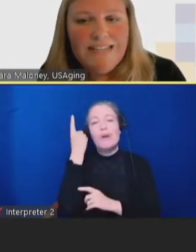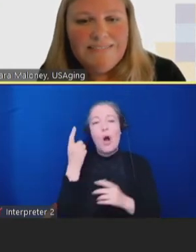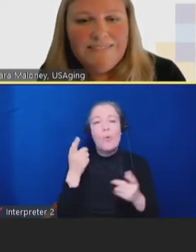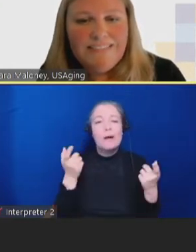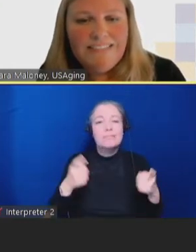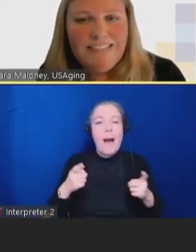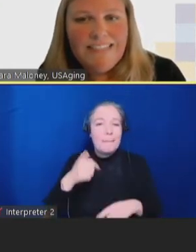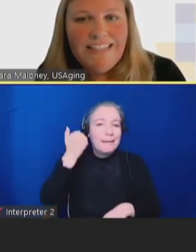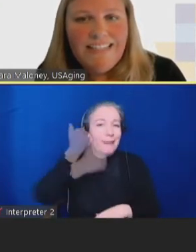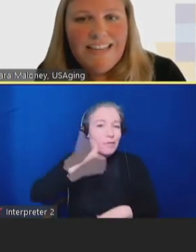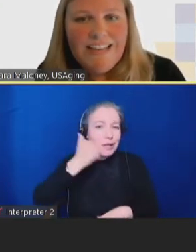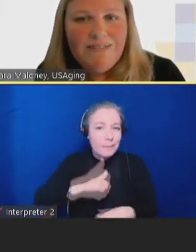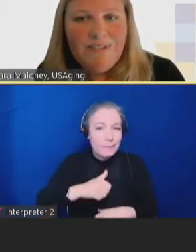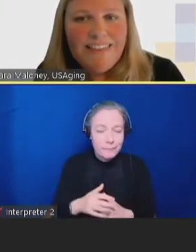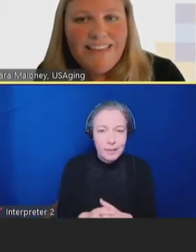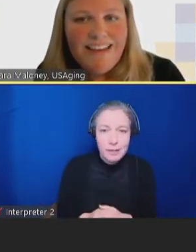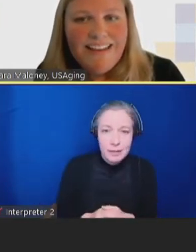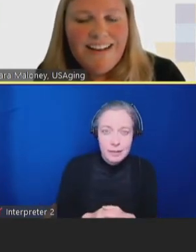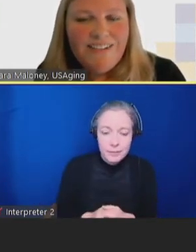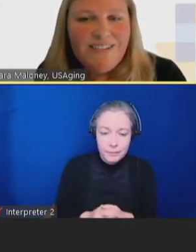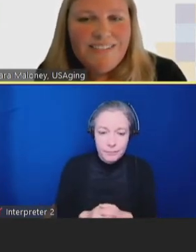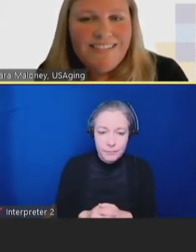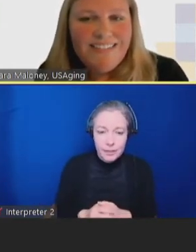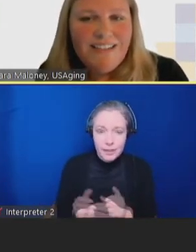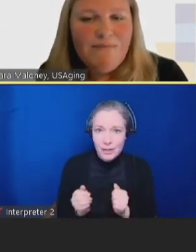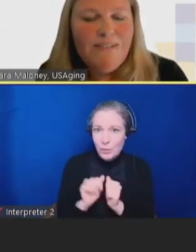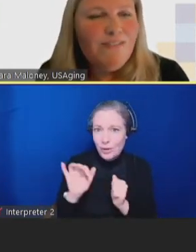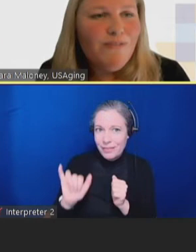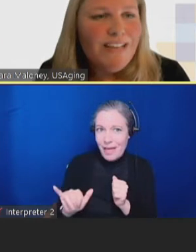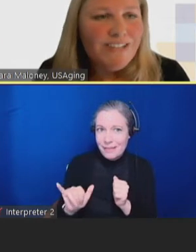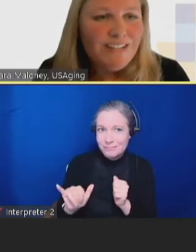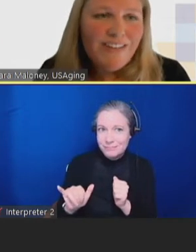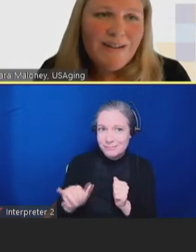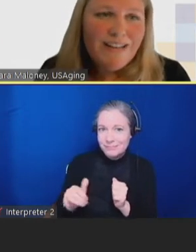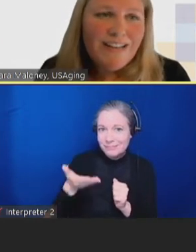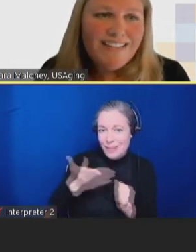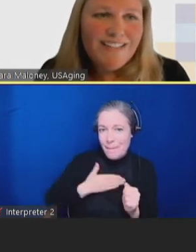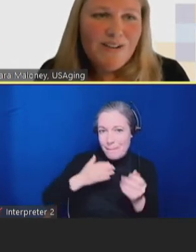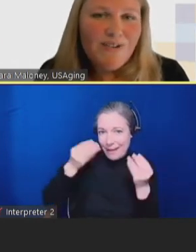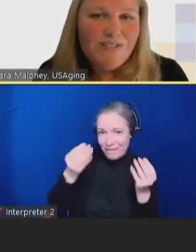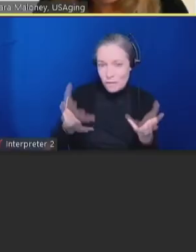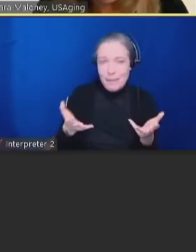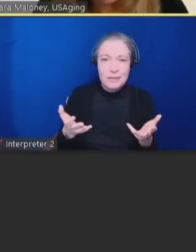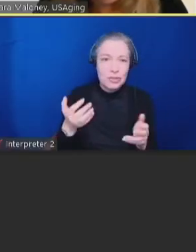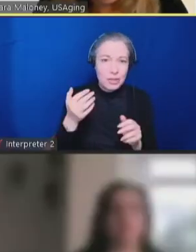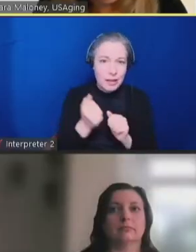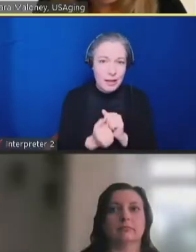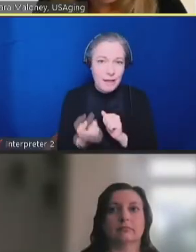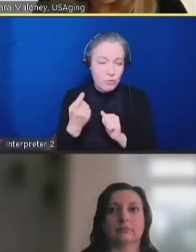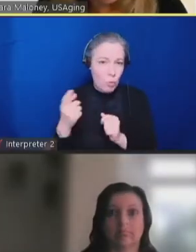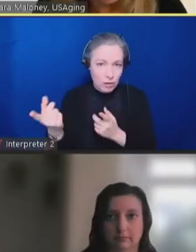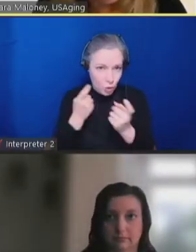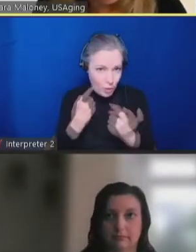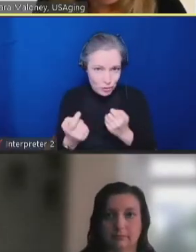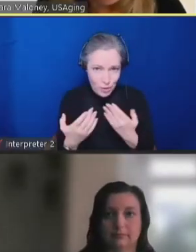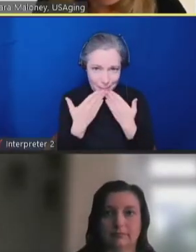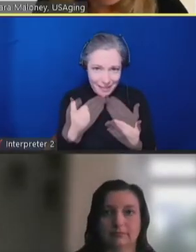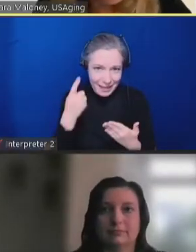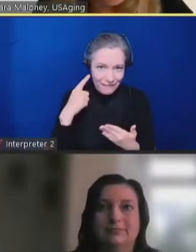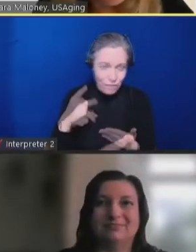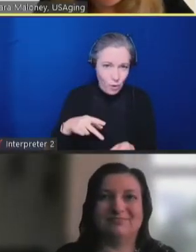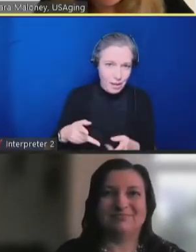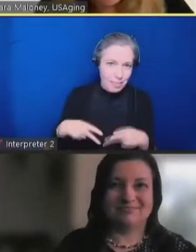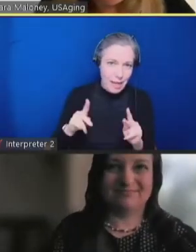day to day. And with that, I'll just leave my information if anybody has any questions for me, but thank you for letting me